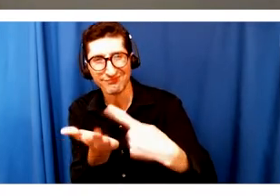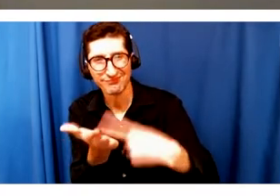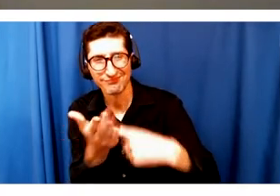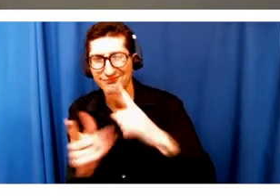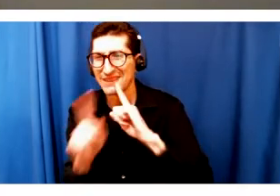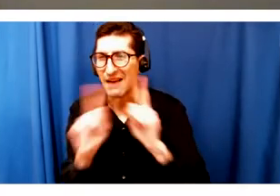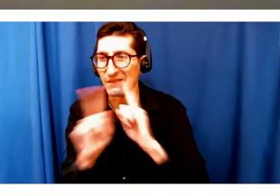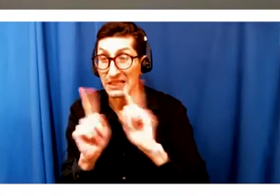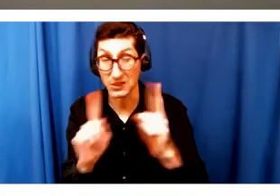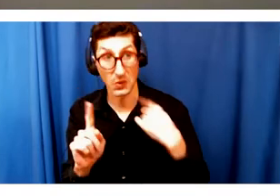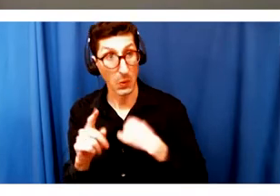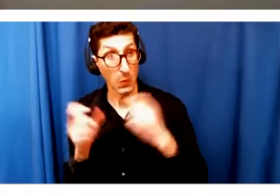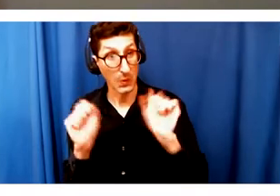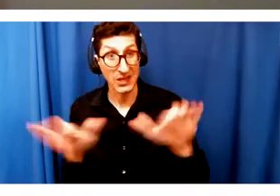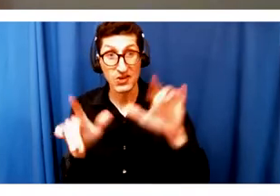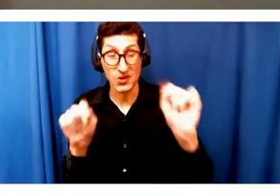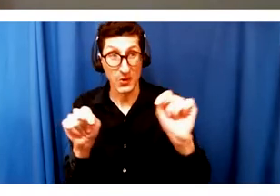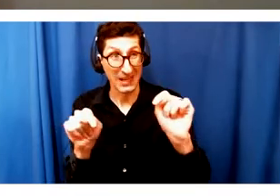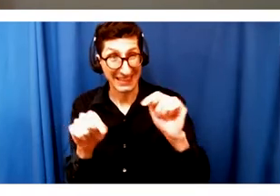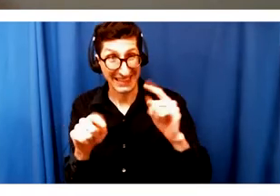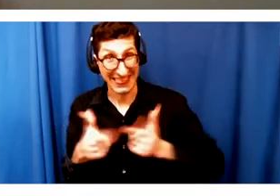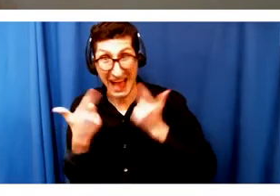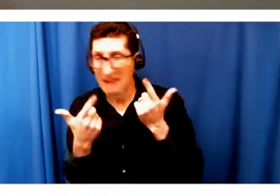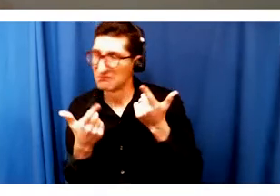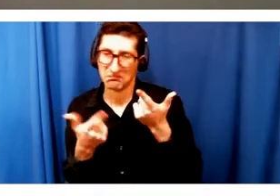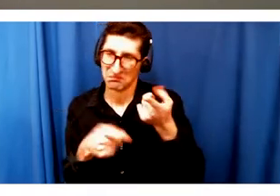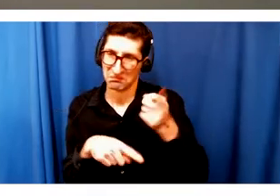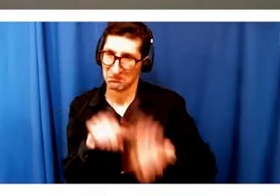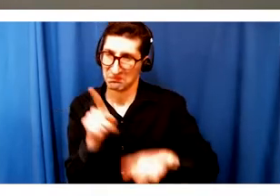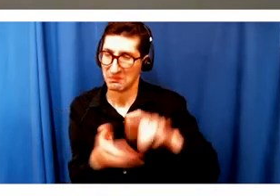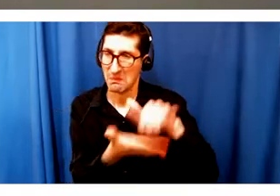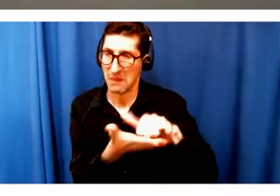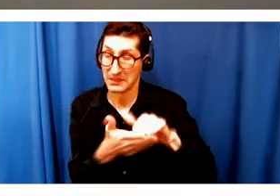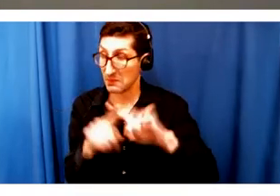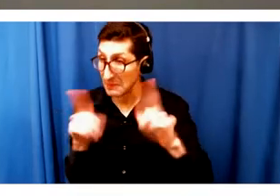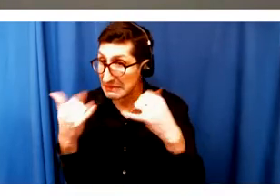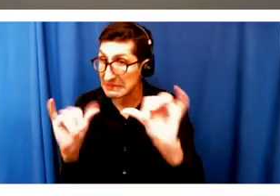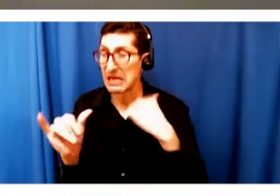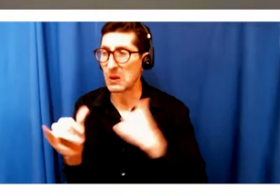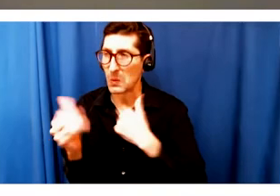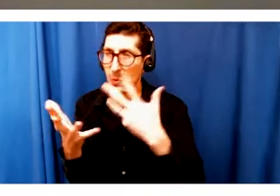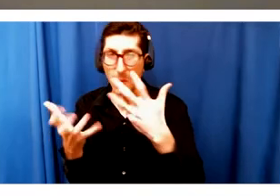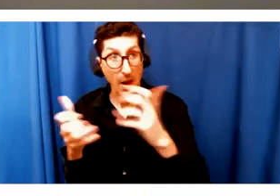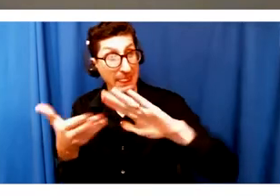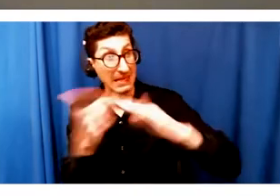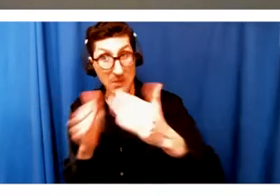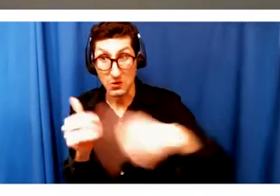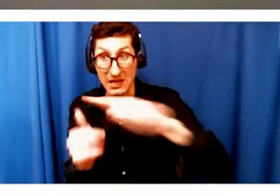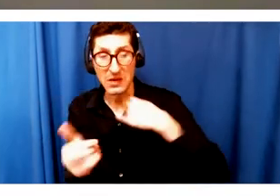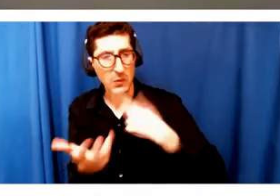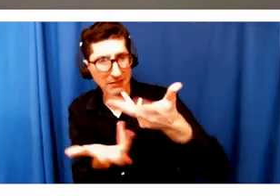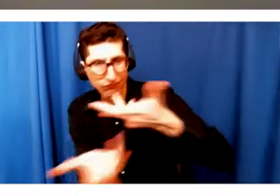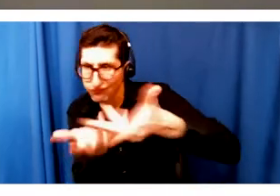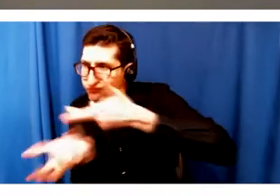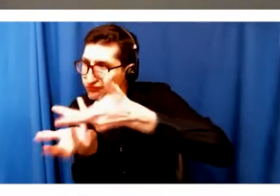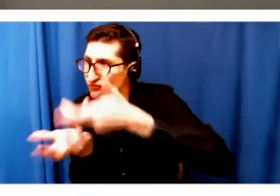in a theater altogether right now, we are still finding many opportunities to engage with our community virtually, which has been an